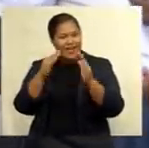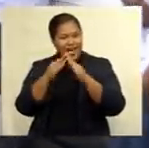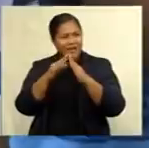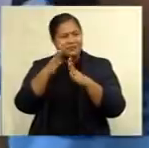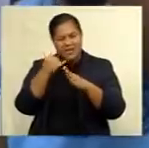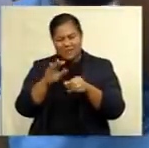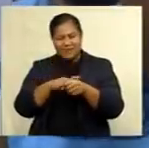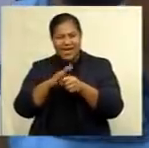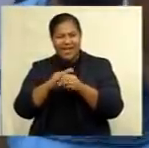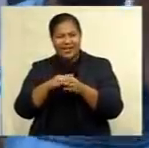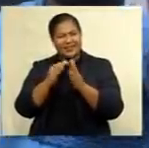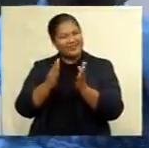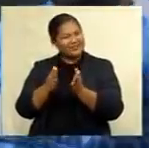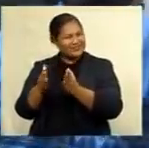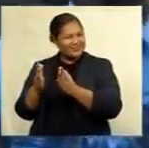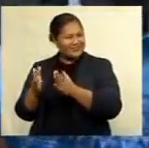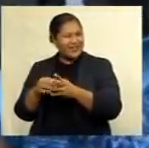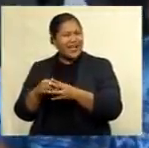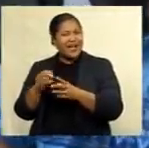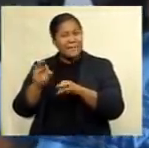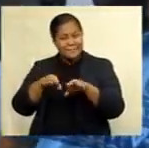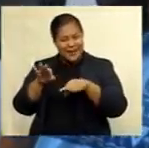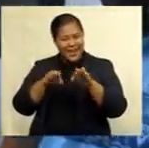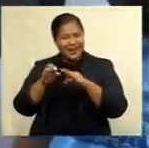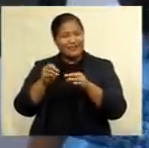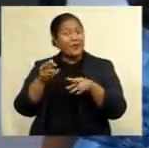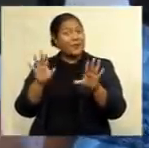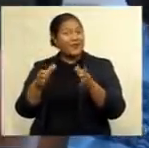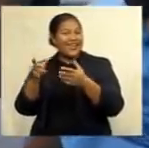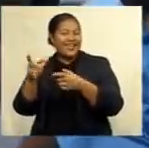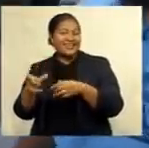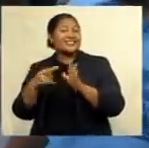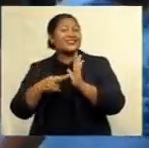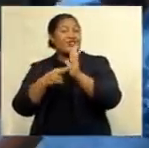arrangements for players from the north to join their families.